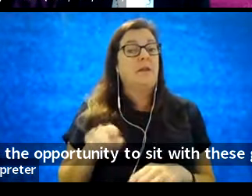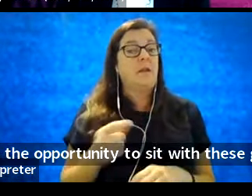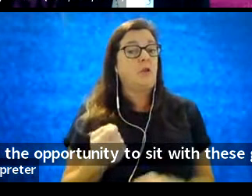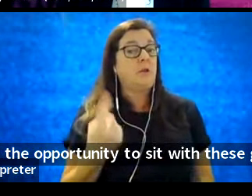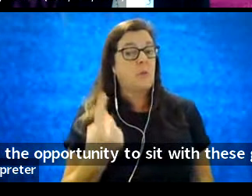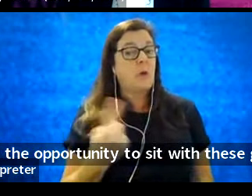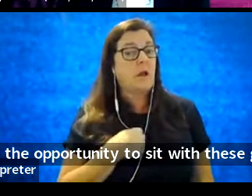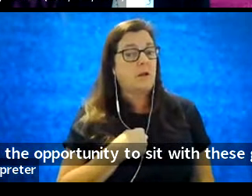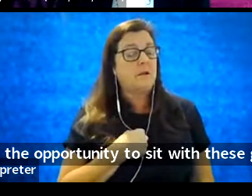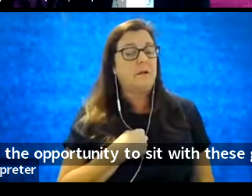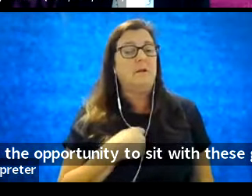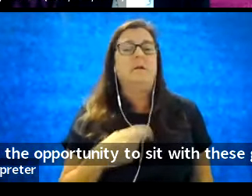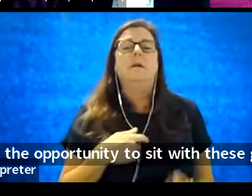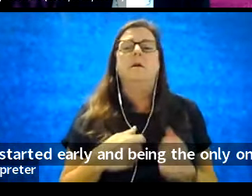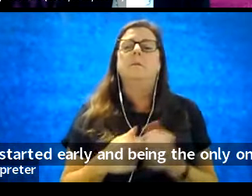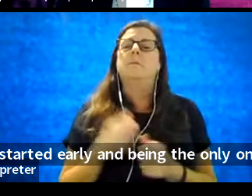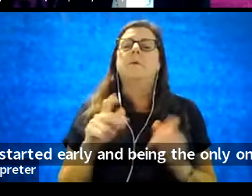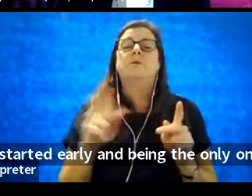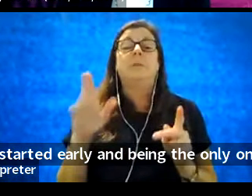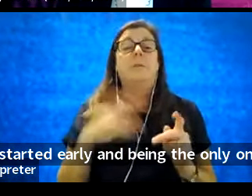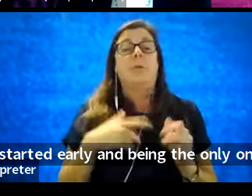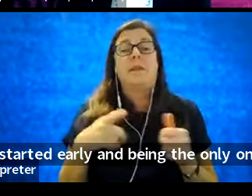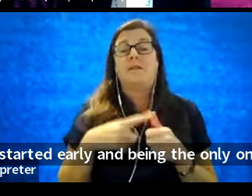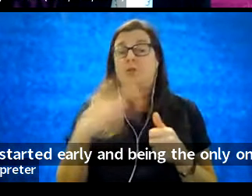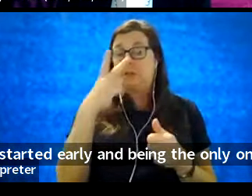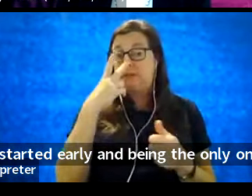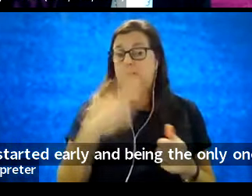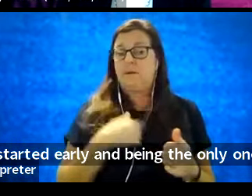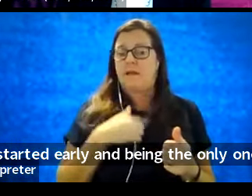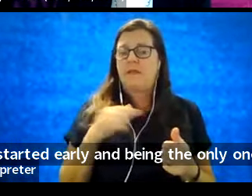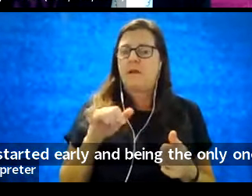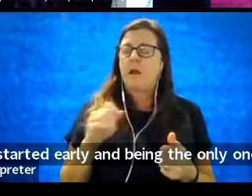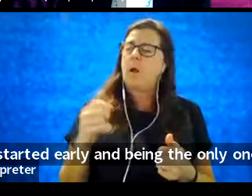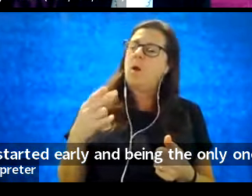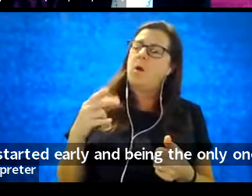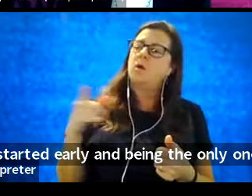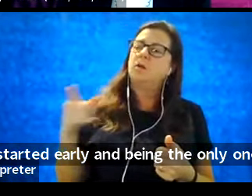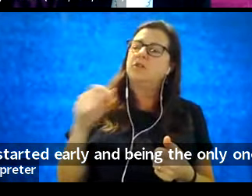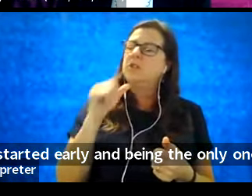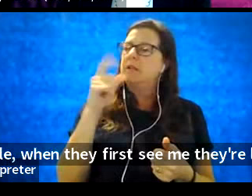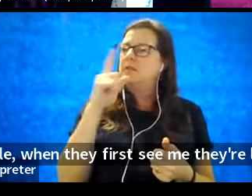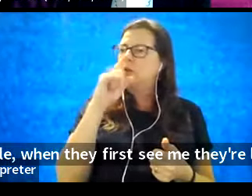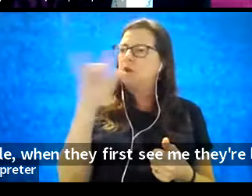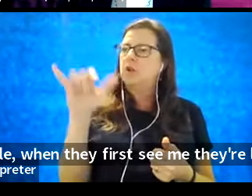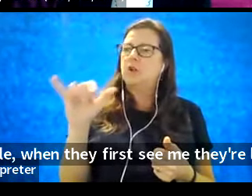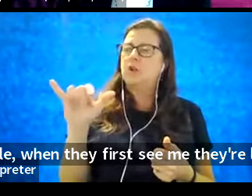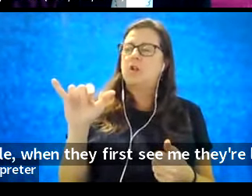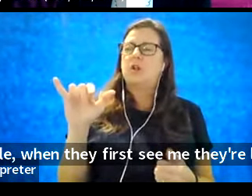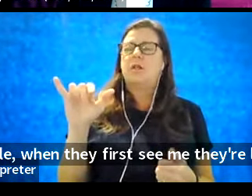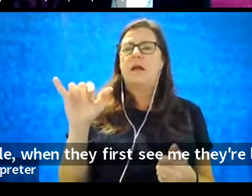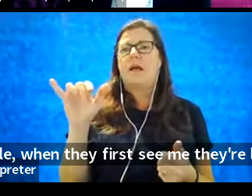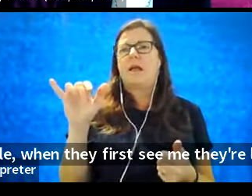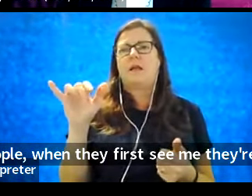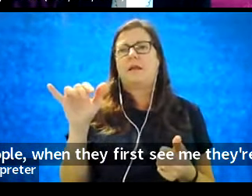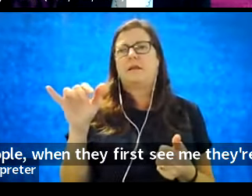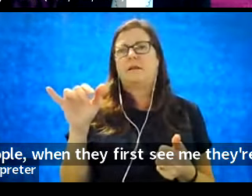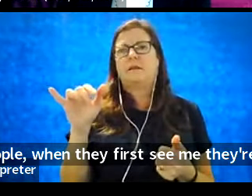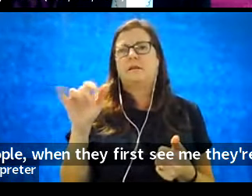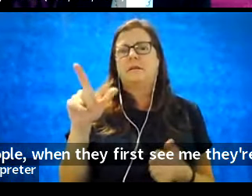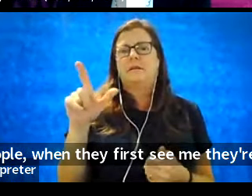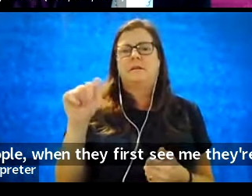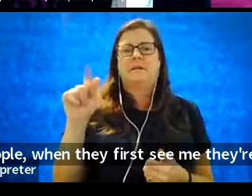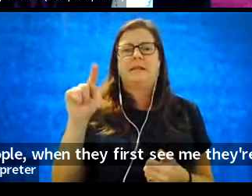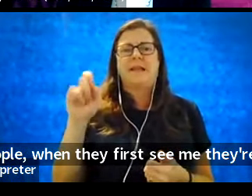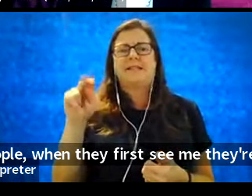one. Most people, when they first see me, they're like, oh, she doesn't look a stereotype to be a Latina.